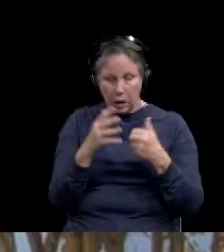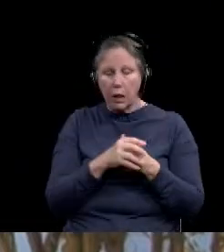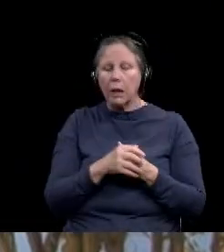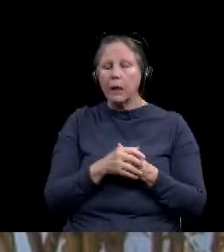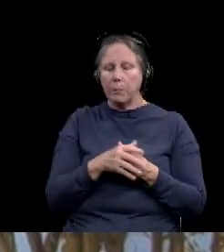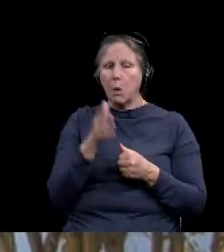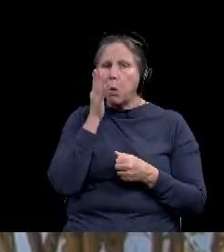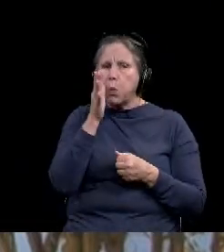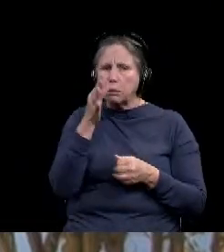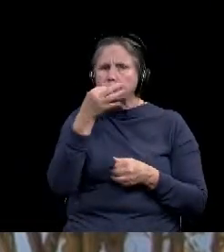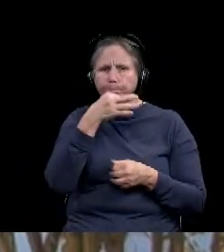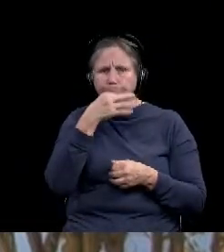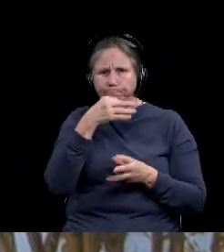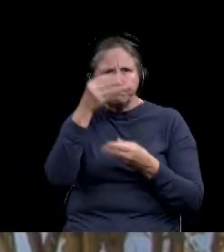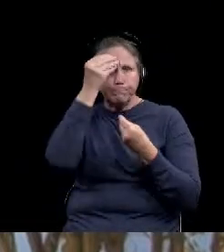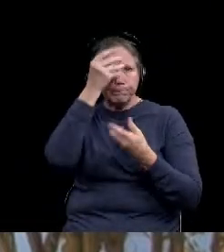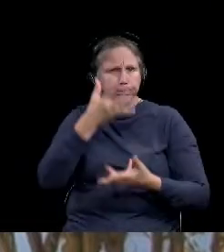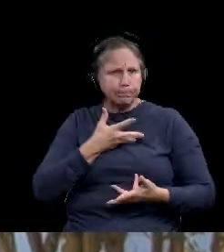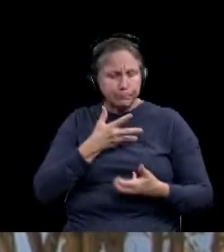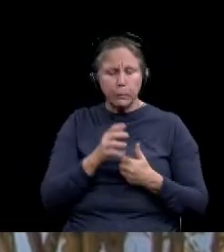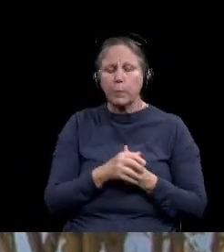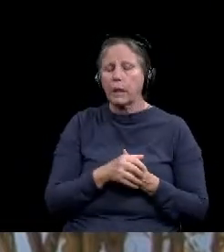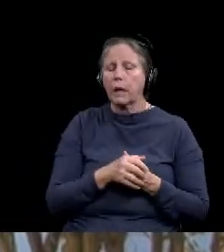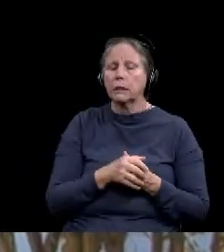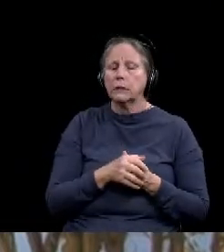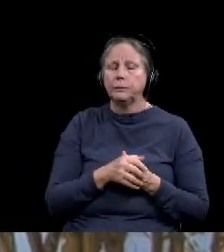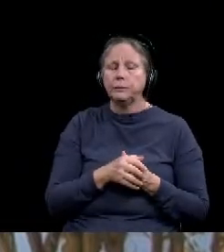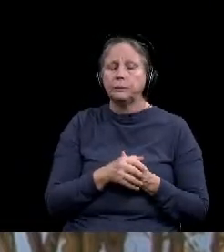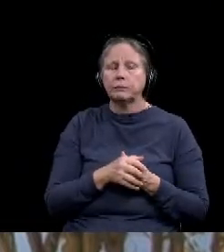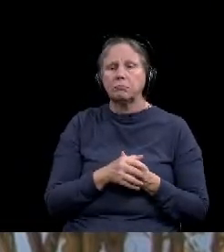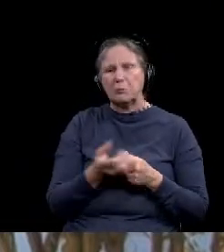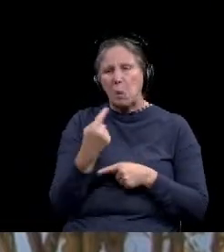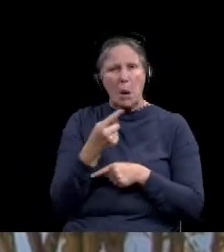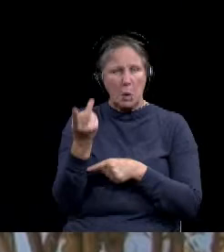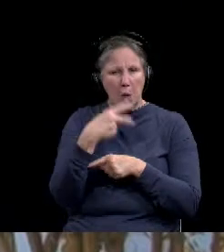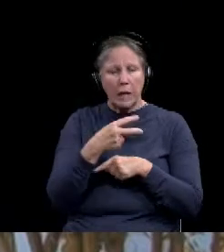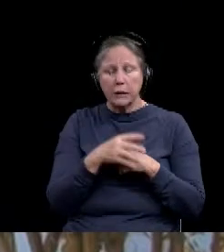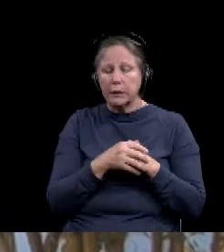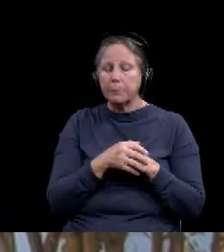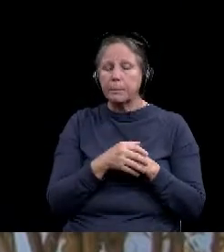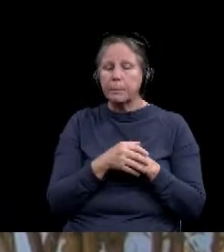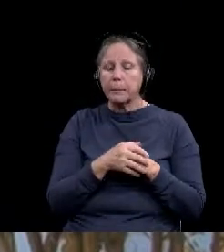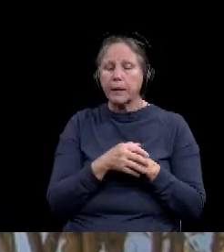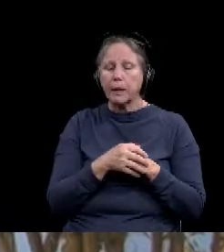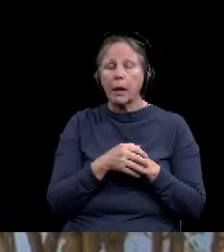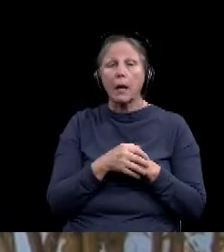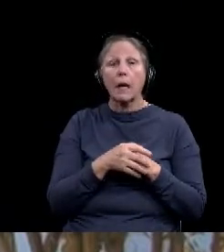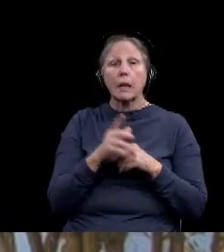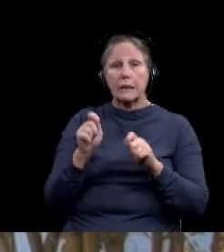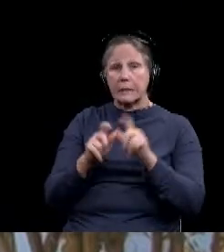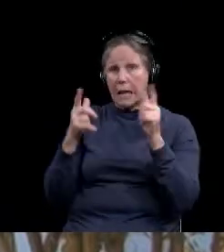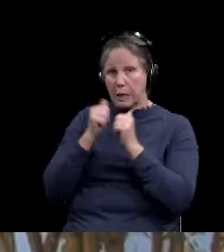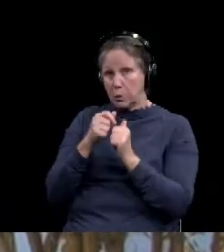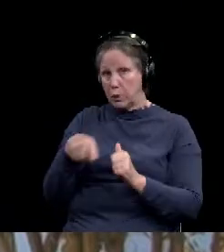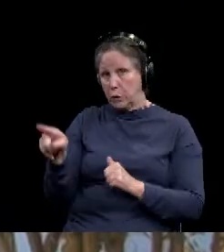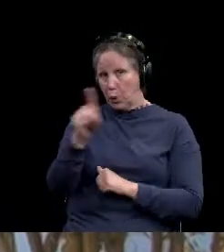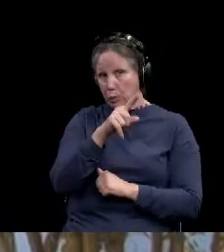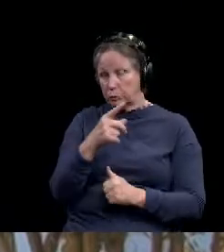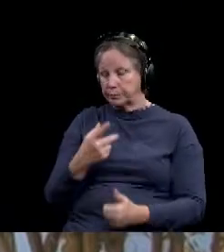in the next, in the next few days. I do want to share these slides with you real quickly.